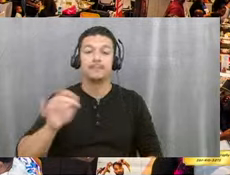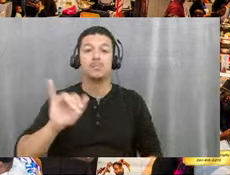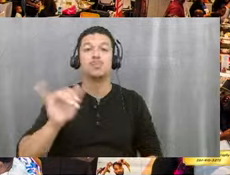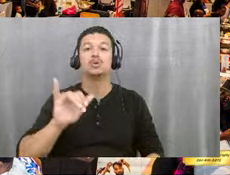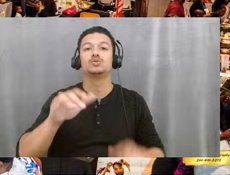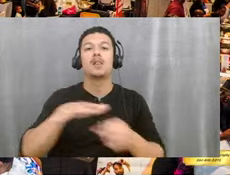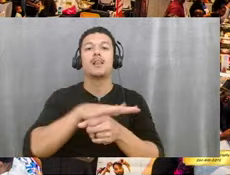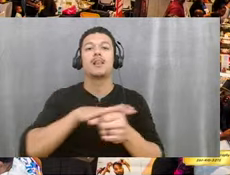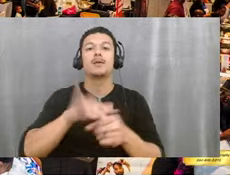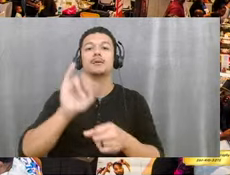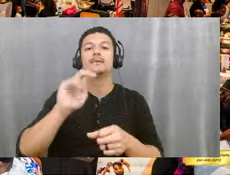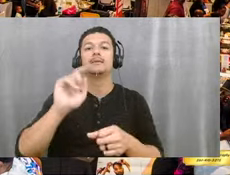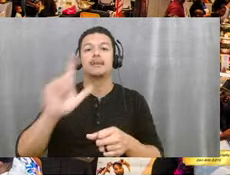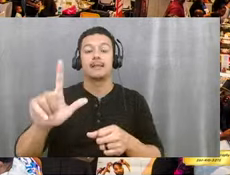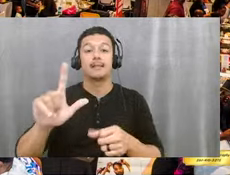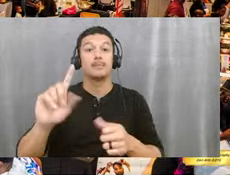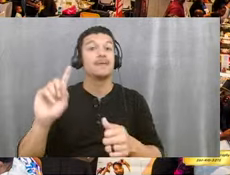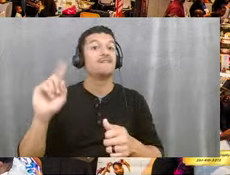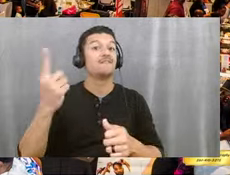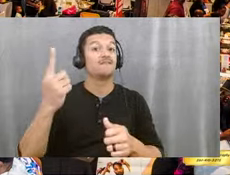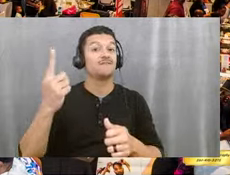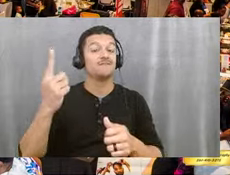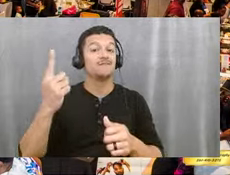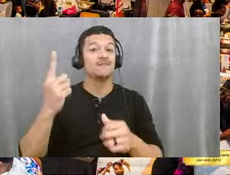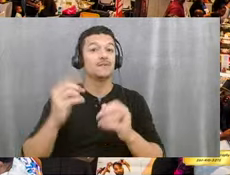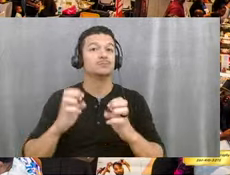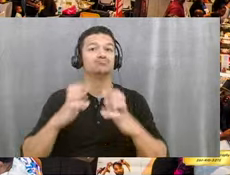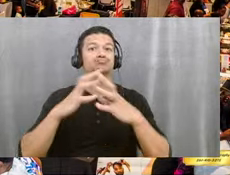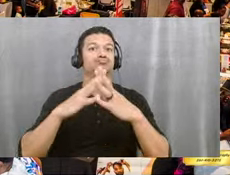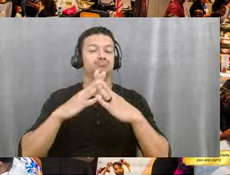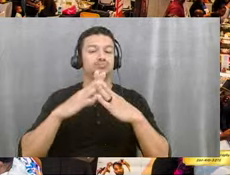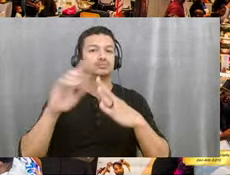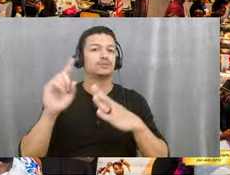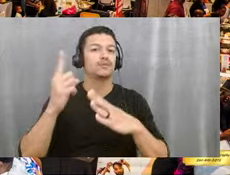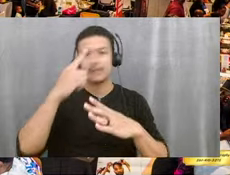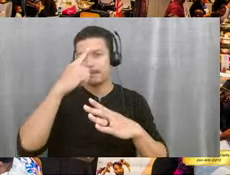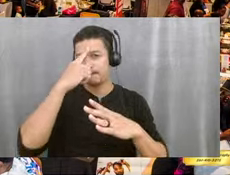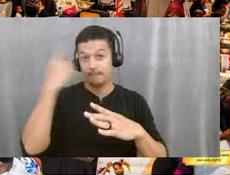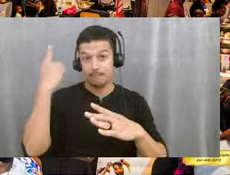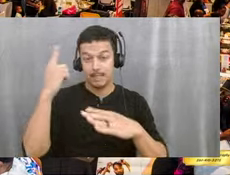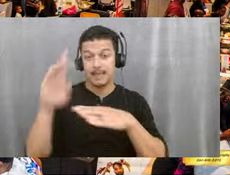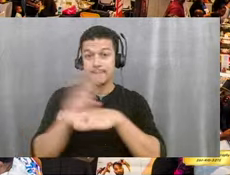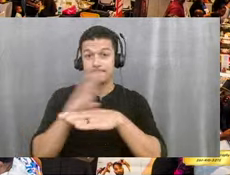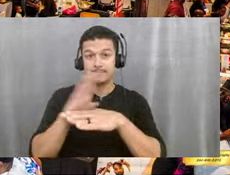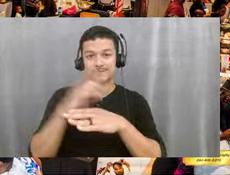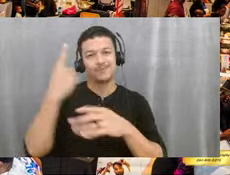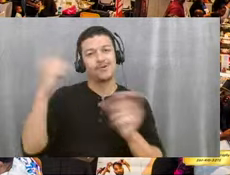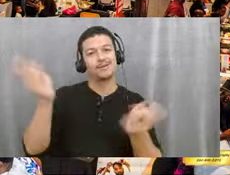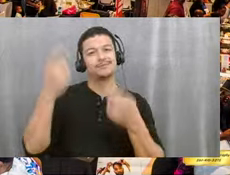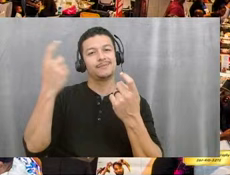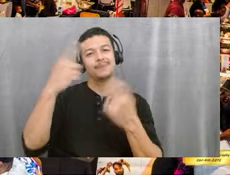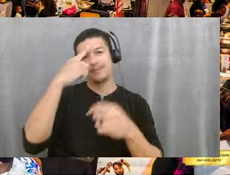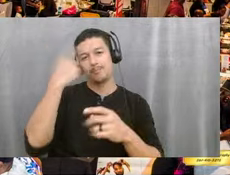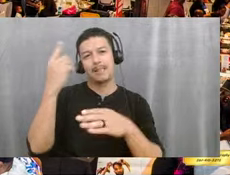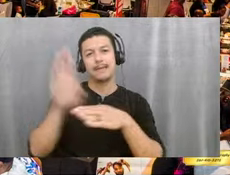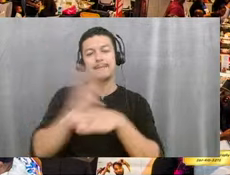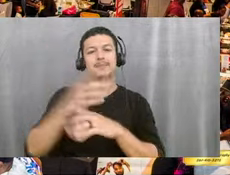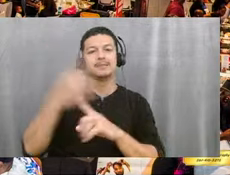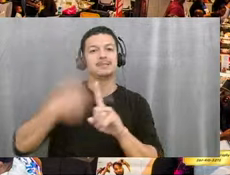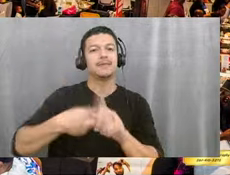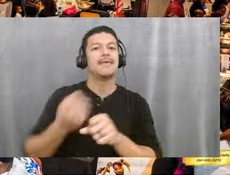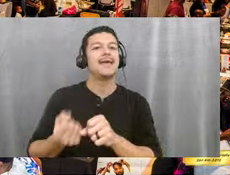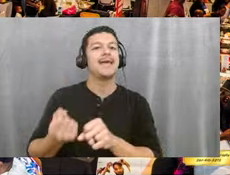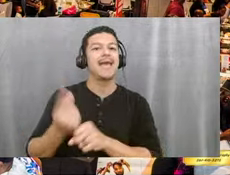inaugural black business pop-up shop in celebration of black business month. This was such a great success that it will be an annual event from now on.